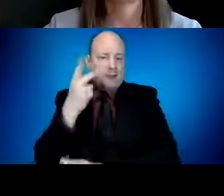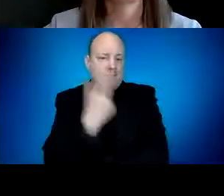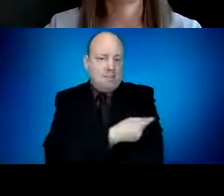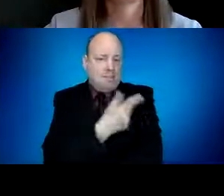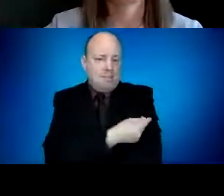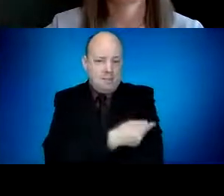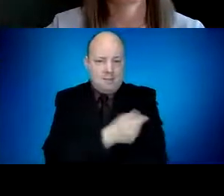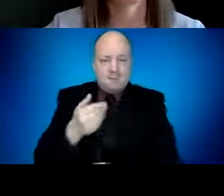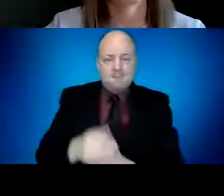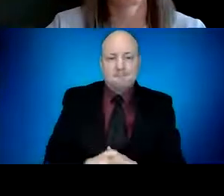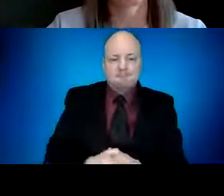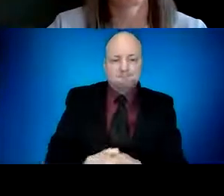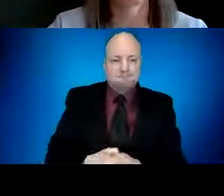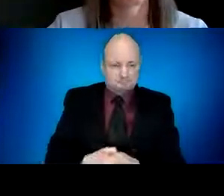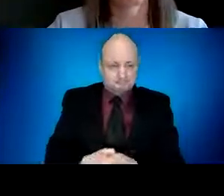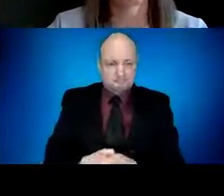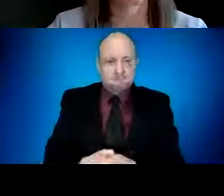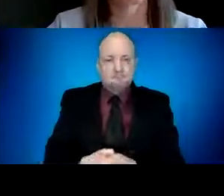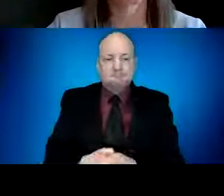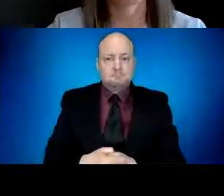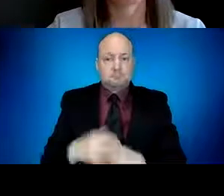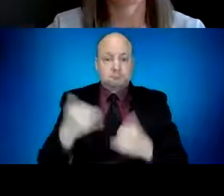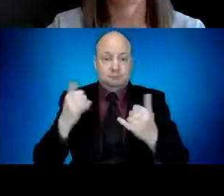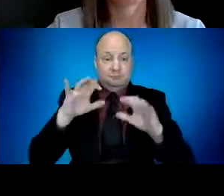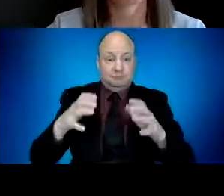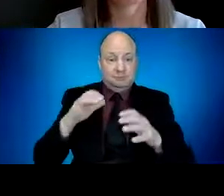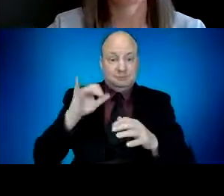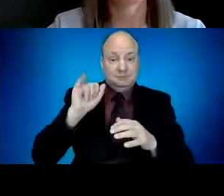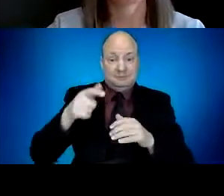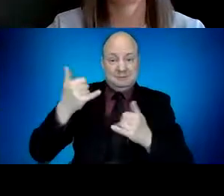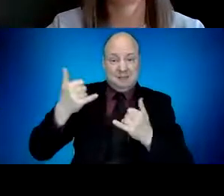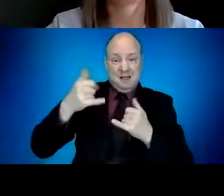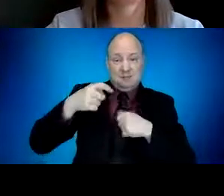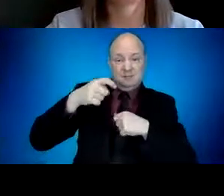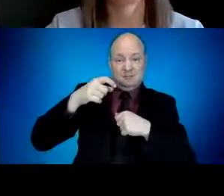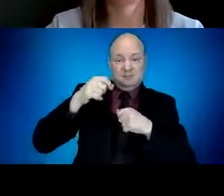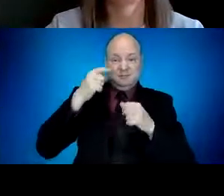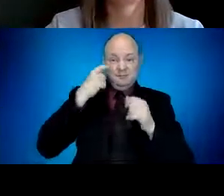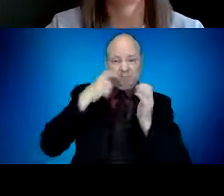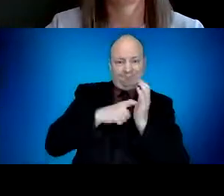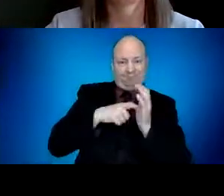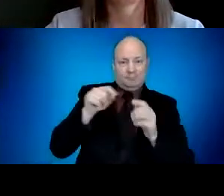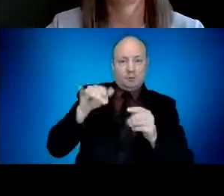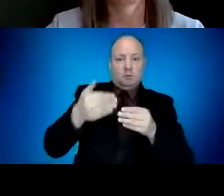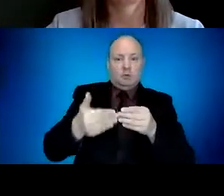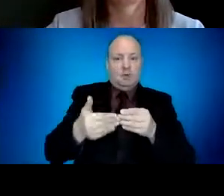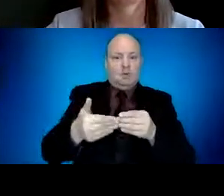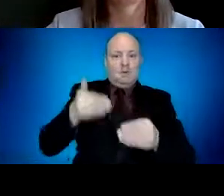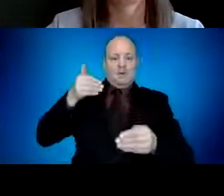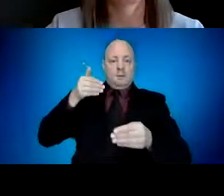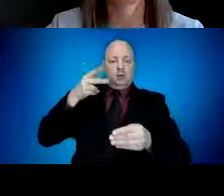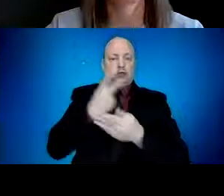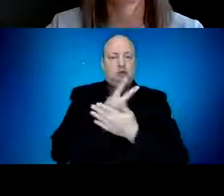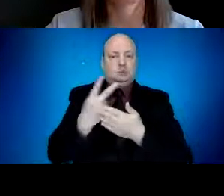We're now advancing the timeline up two weeks for frontline workers and other people in Group 7. frontline workers, younger people with underlying